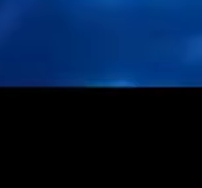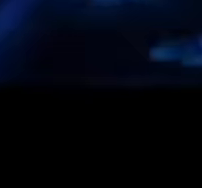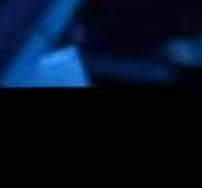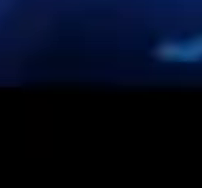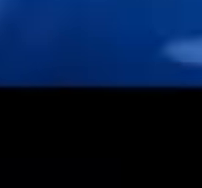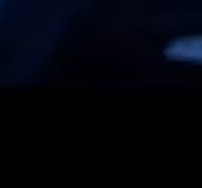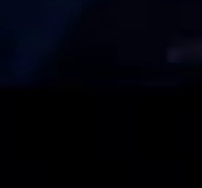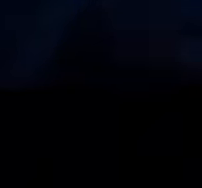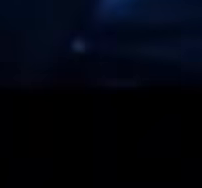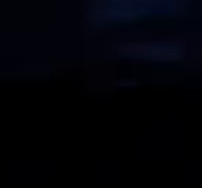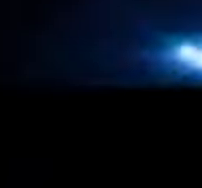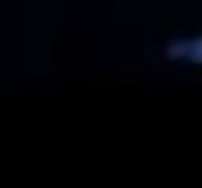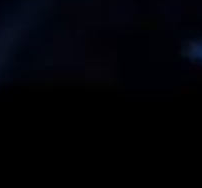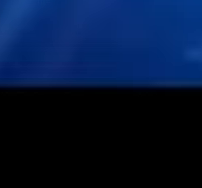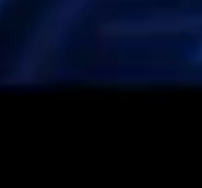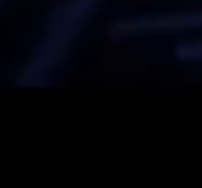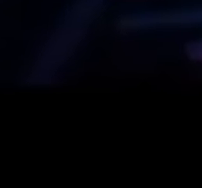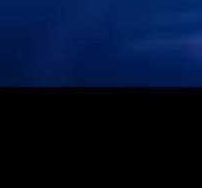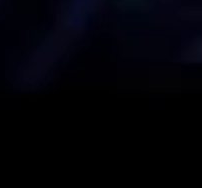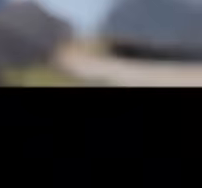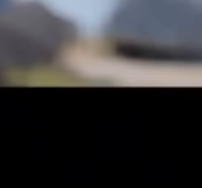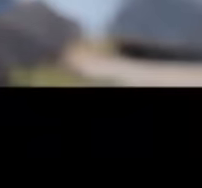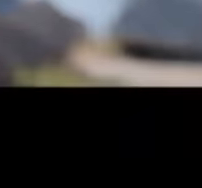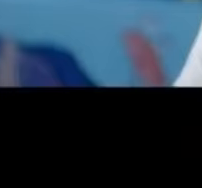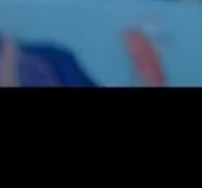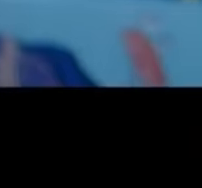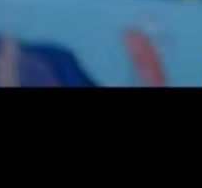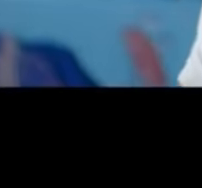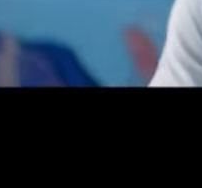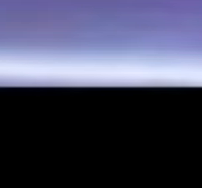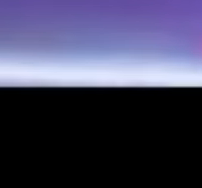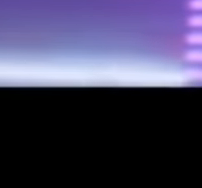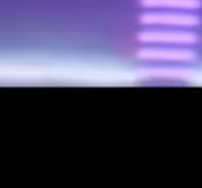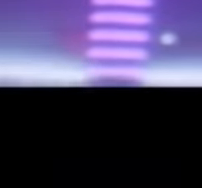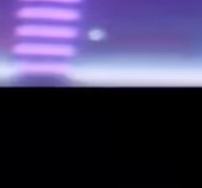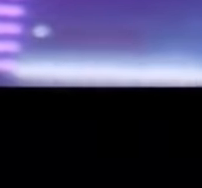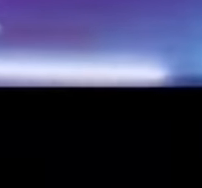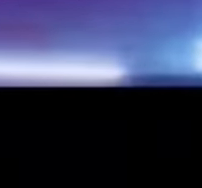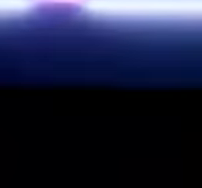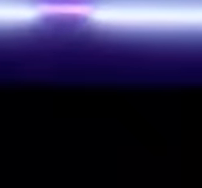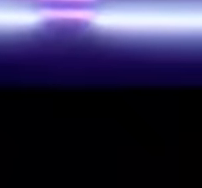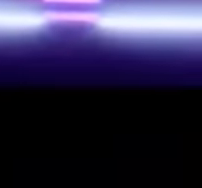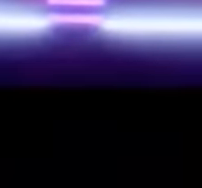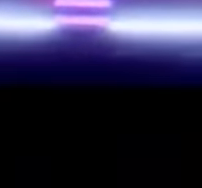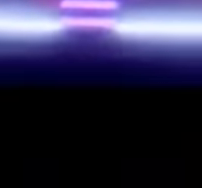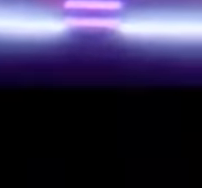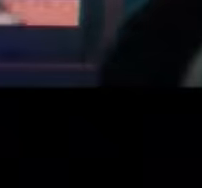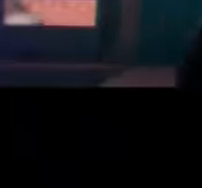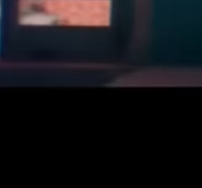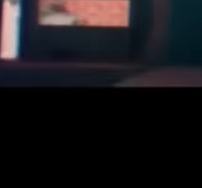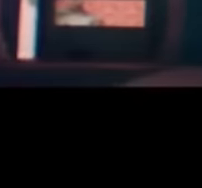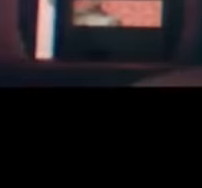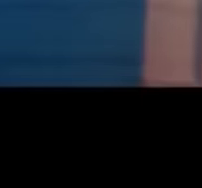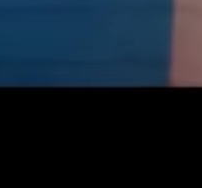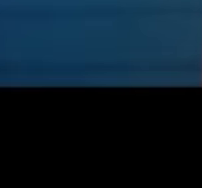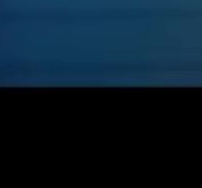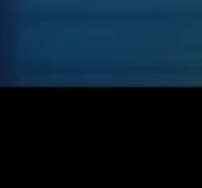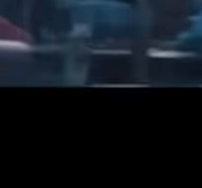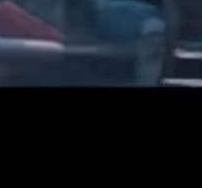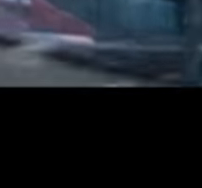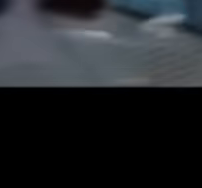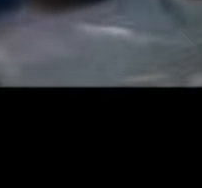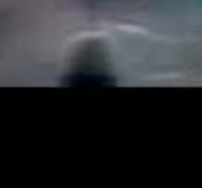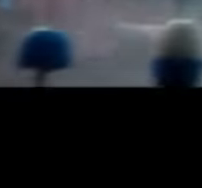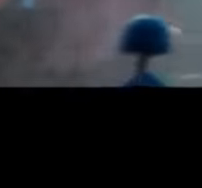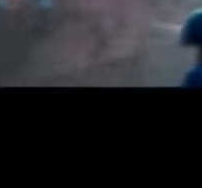Well, one night, I attempted a 50-foot Pogo double backflip. I landed it and went to karaoke. It wasn't until afterward that my car got hit by that fisherman. No,